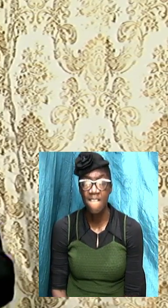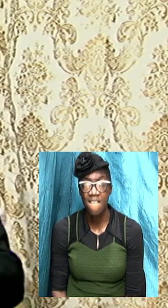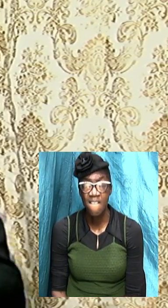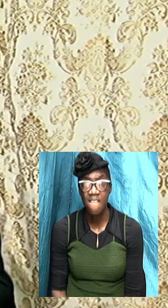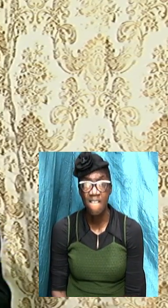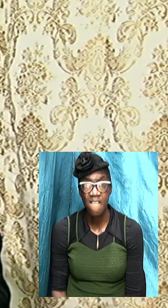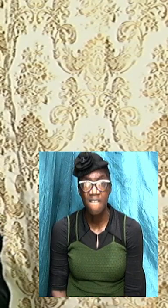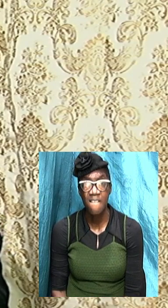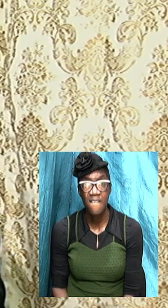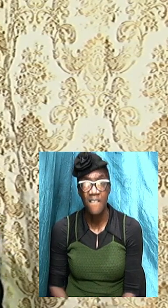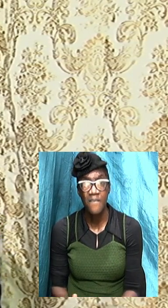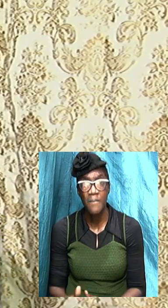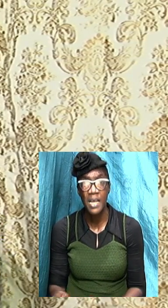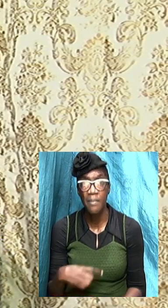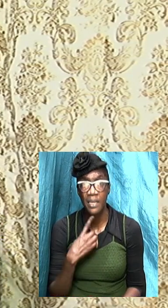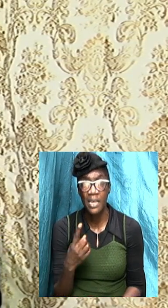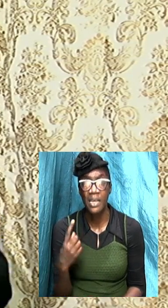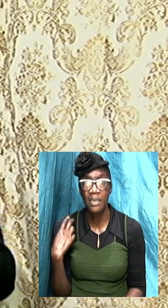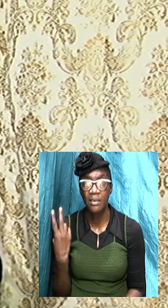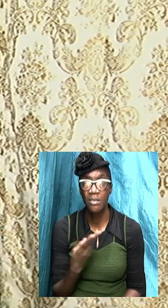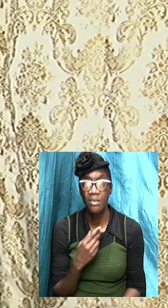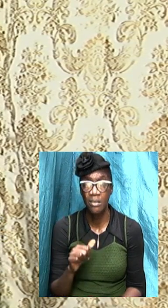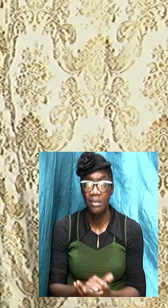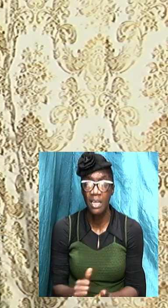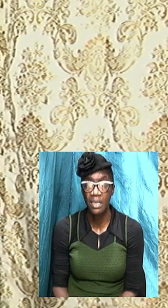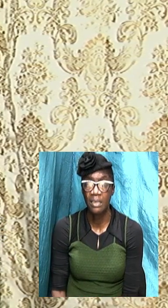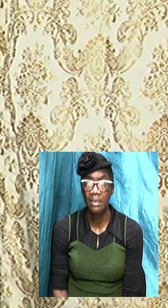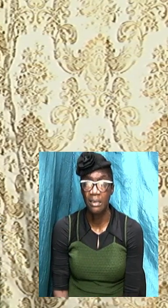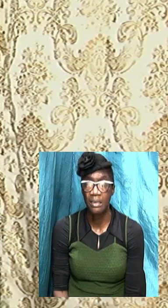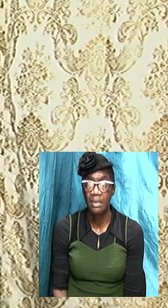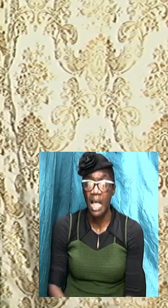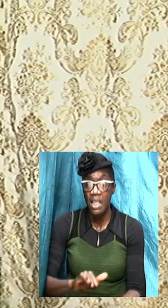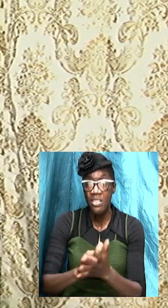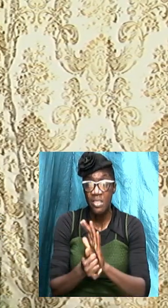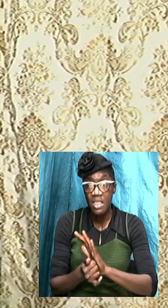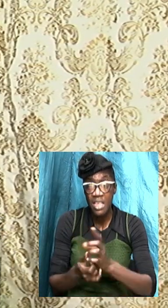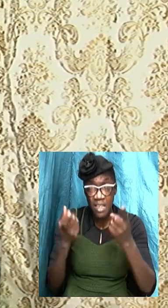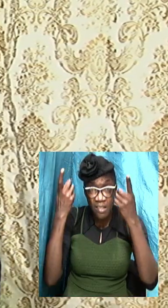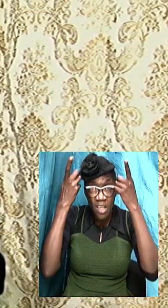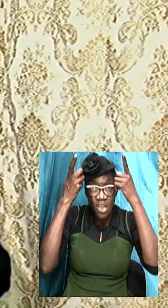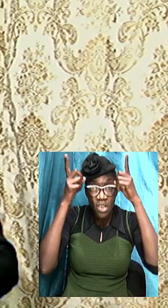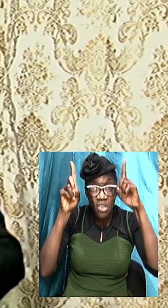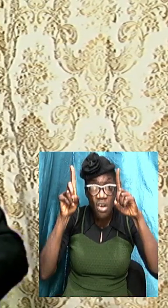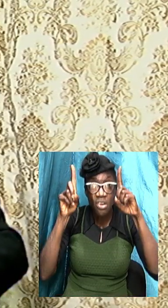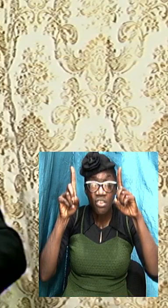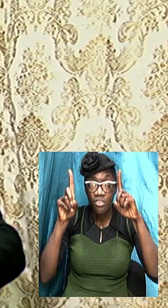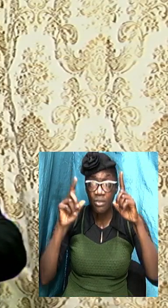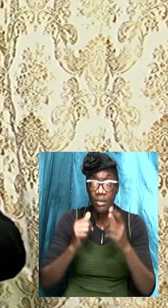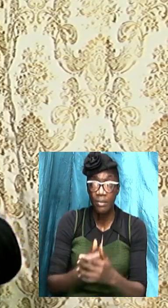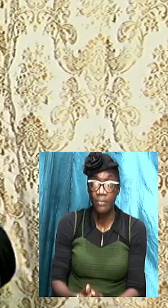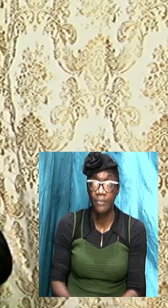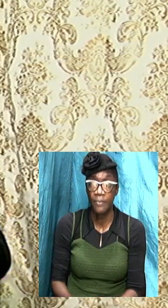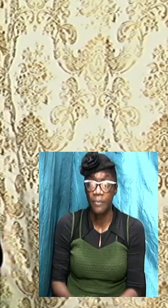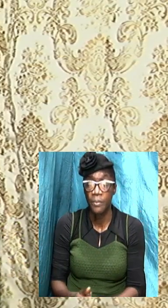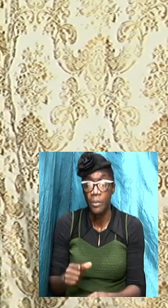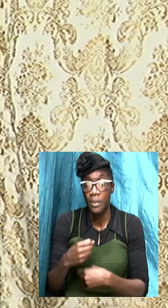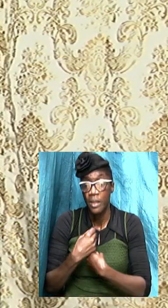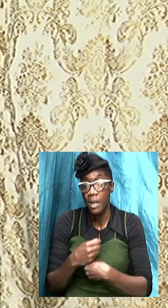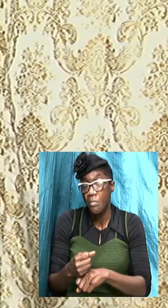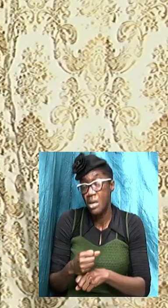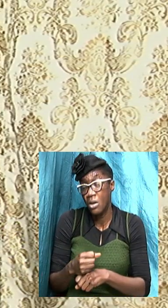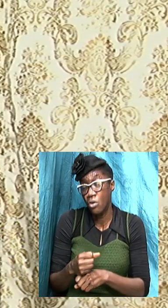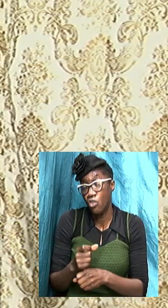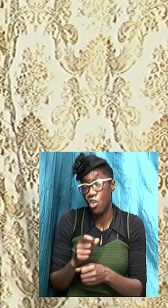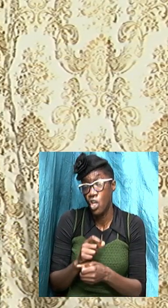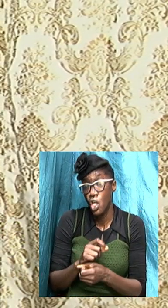the Bible then tells us that these doctrines that will cause us to turn